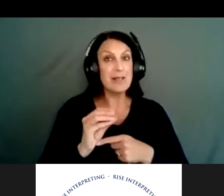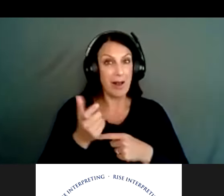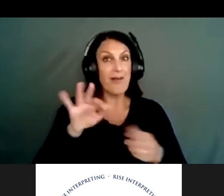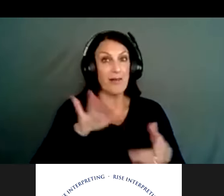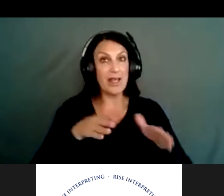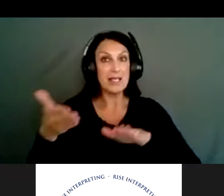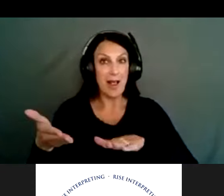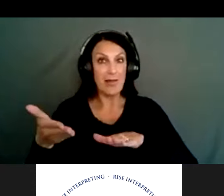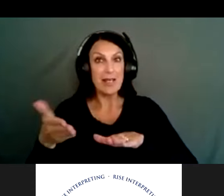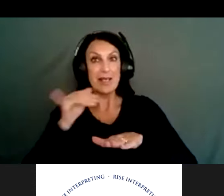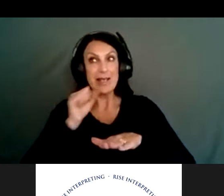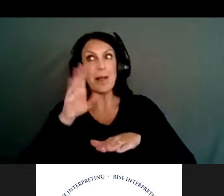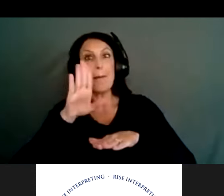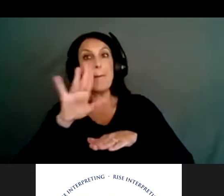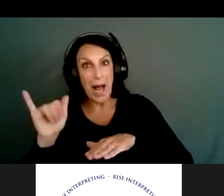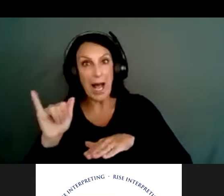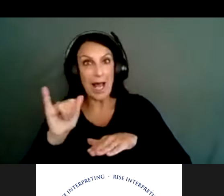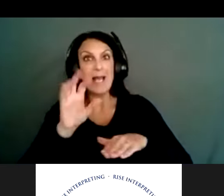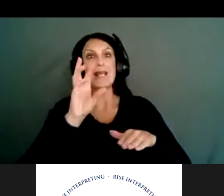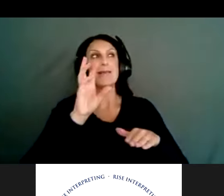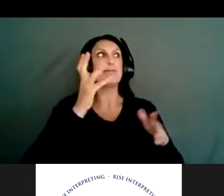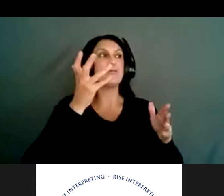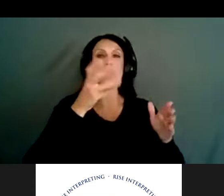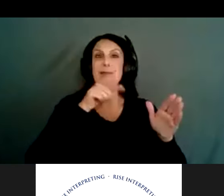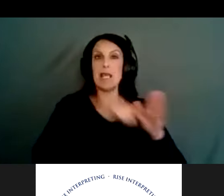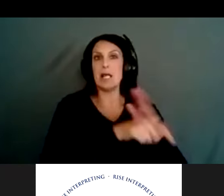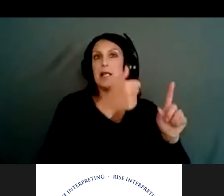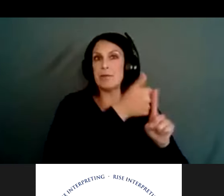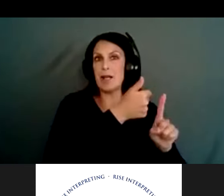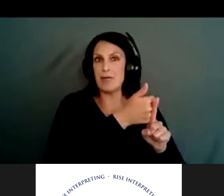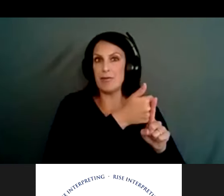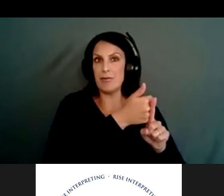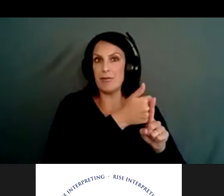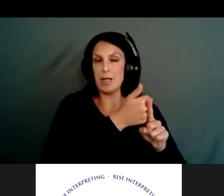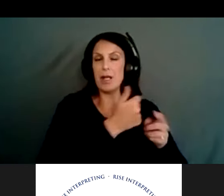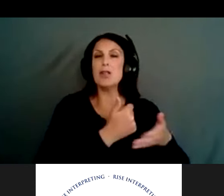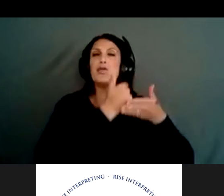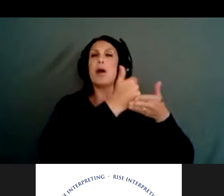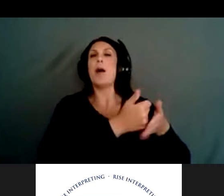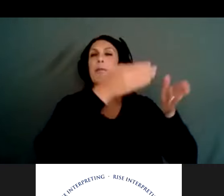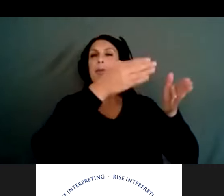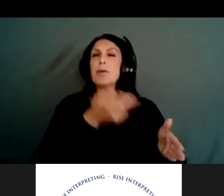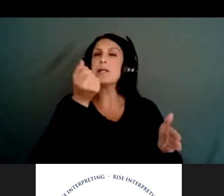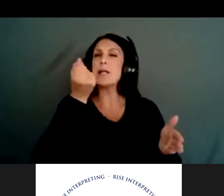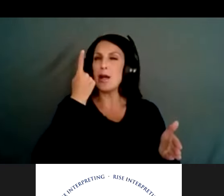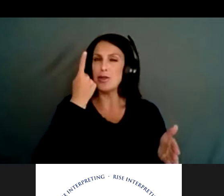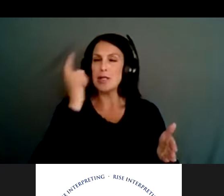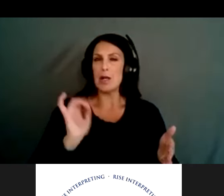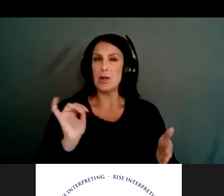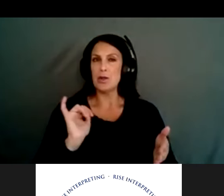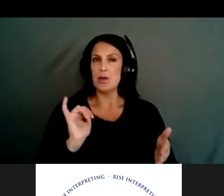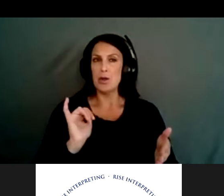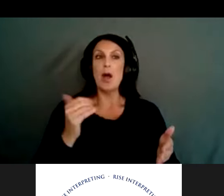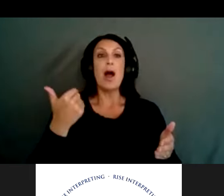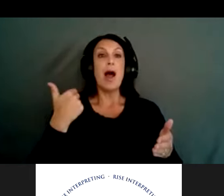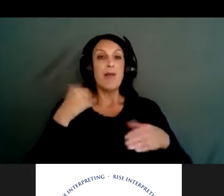that actually will take pressure off of them in conversations about firearm deaths in general. So a few options for counseling